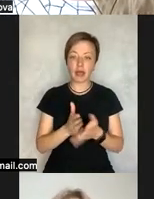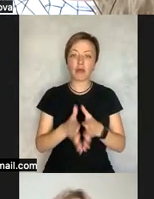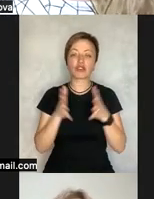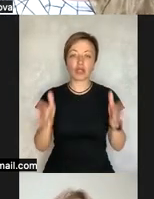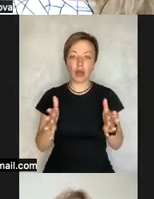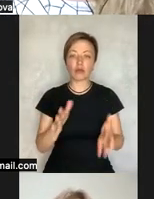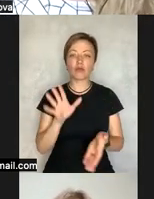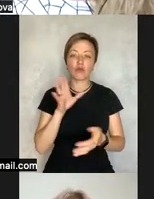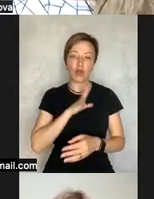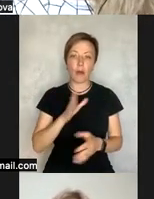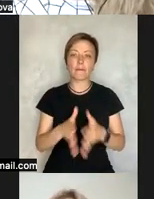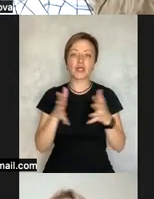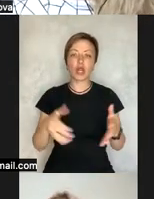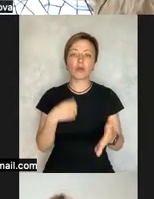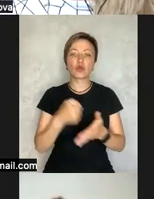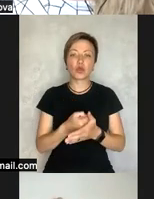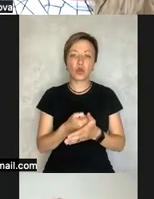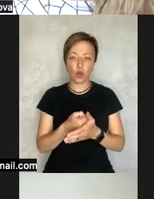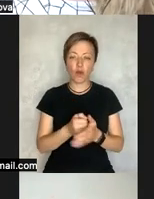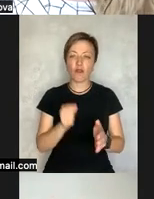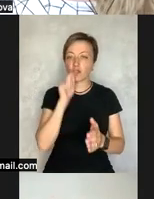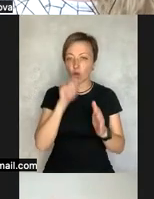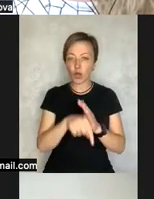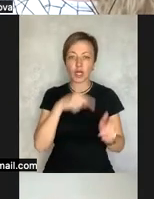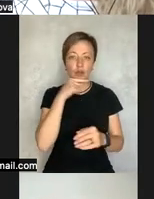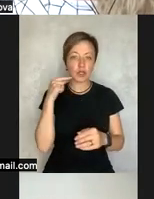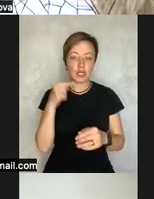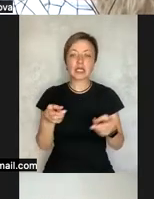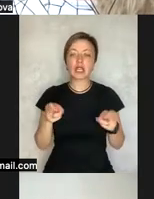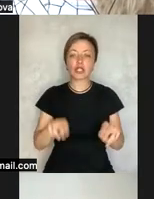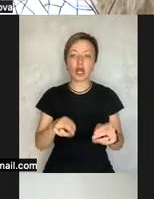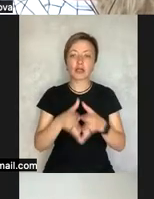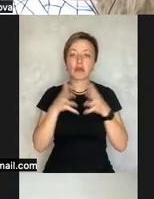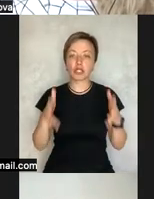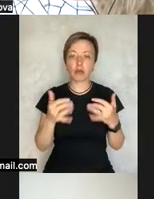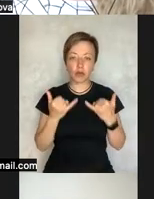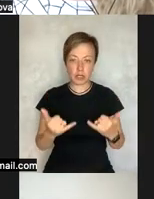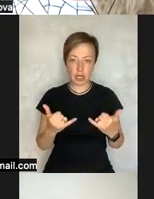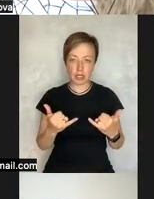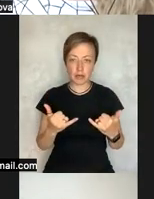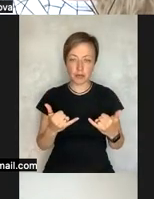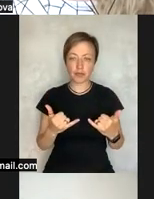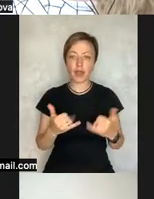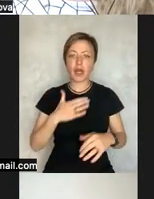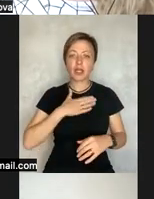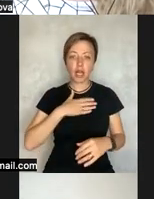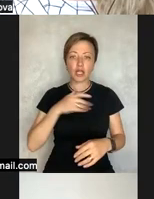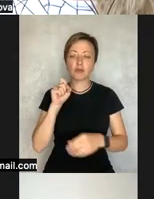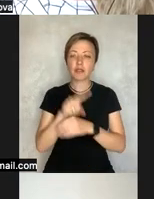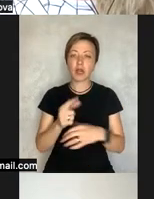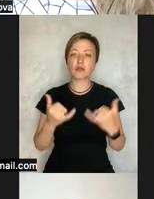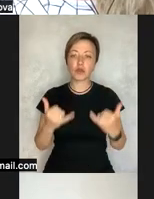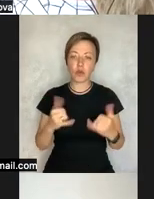pertinent enough but it is a large-scale problem it has been large-scale before the russian invasion